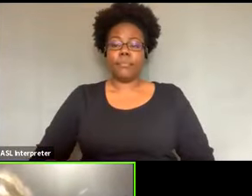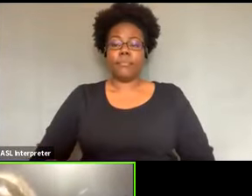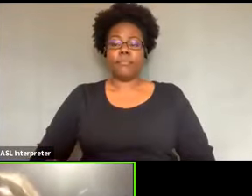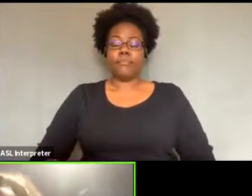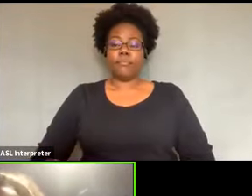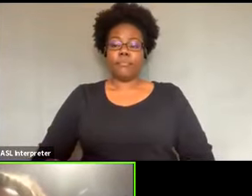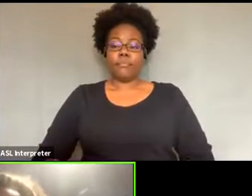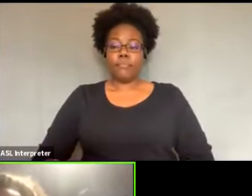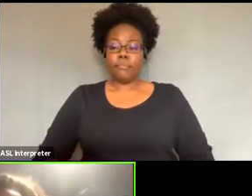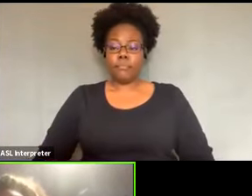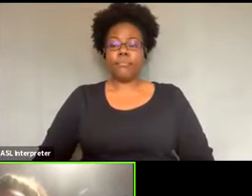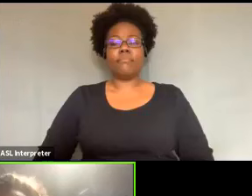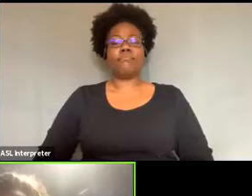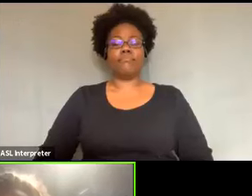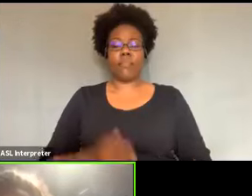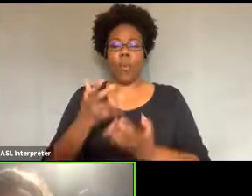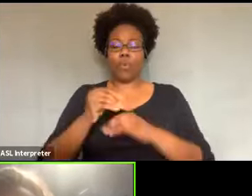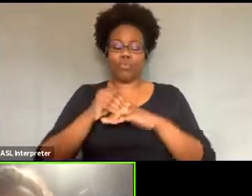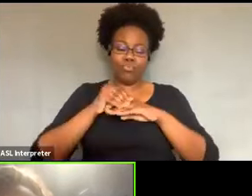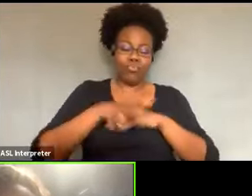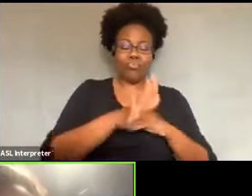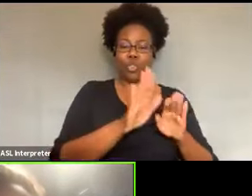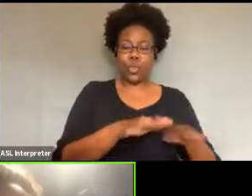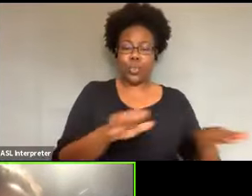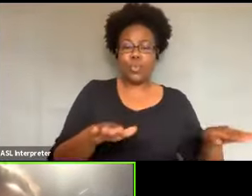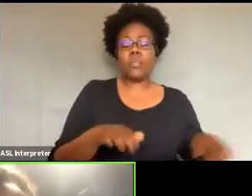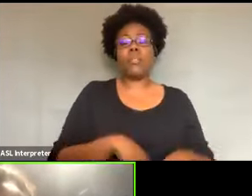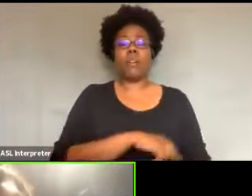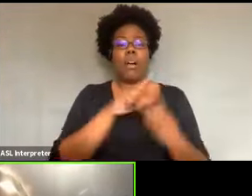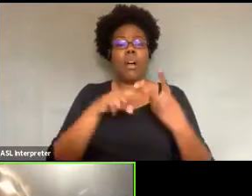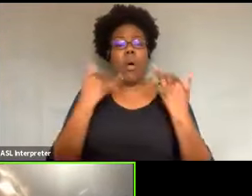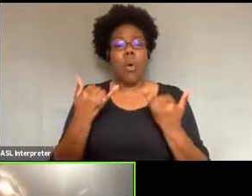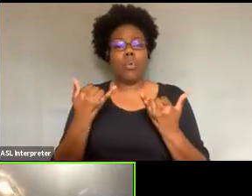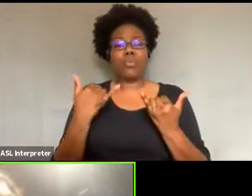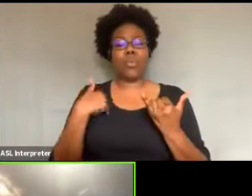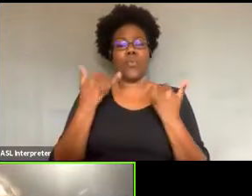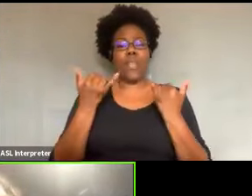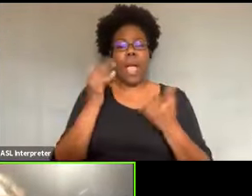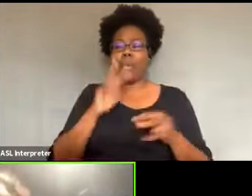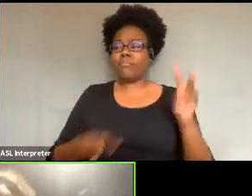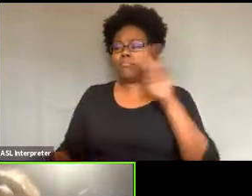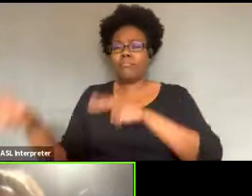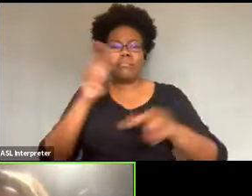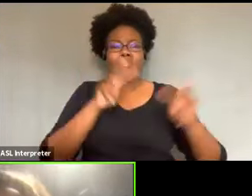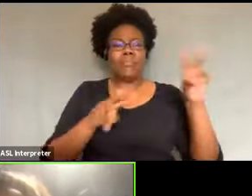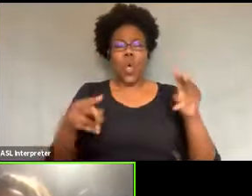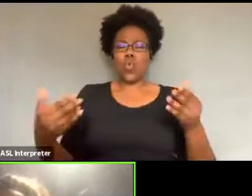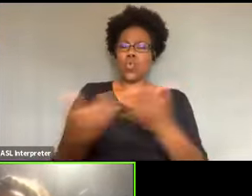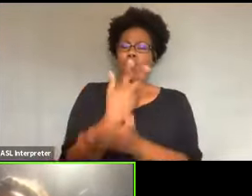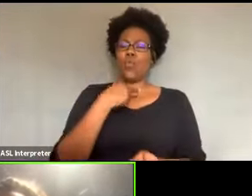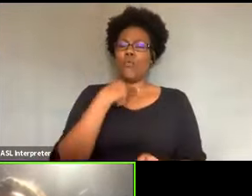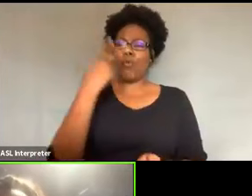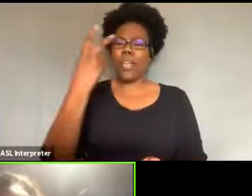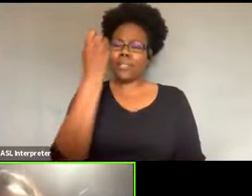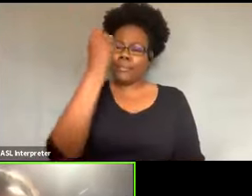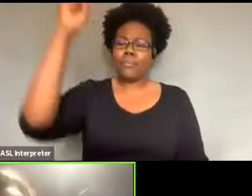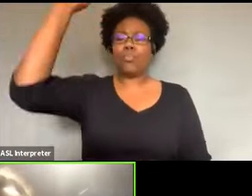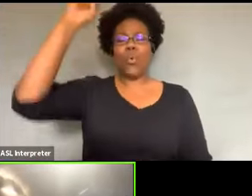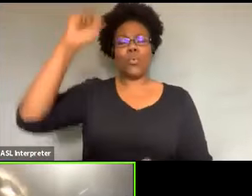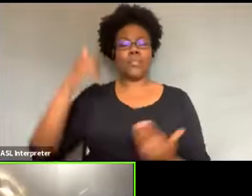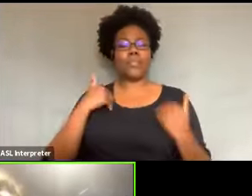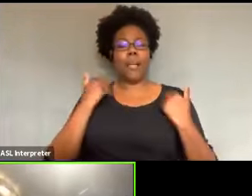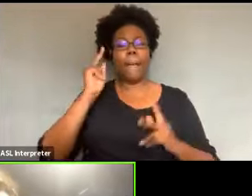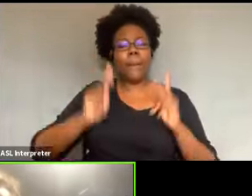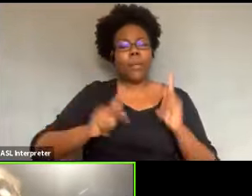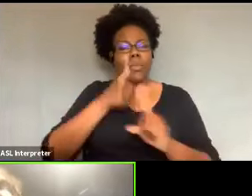look around and listen to these new voices of these young people speaking so eloquently and so deliberate